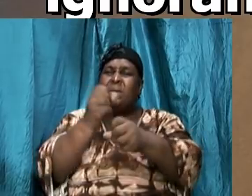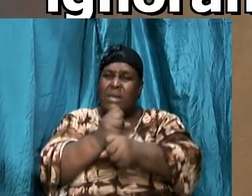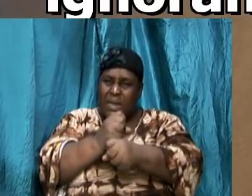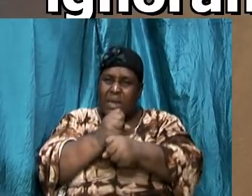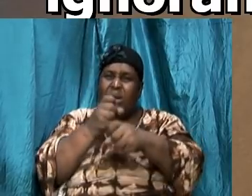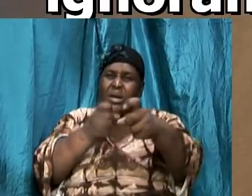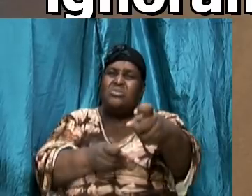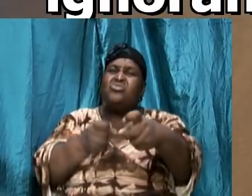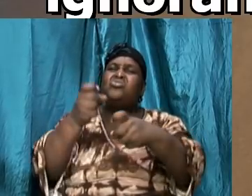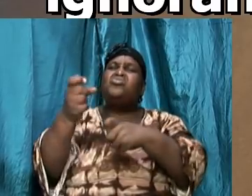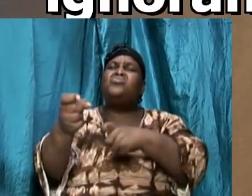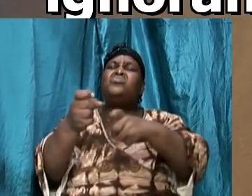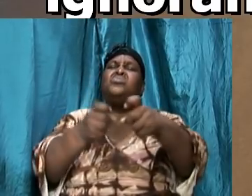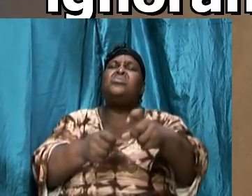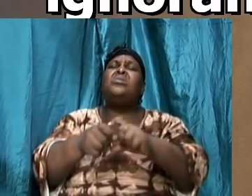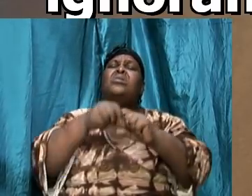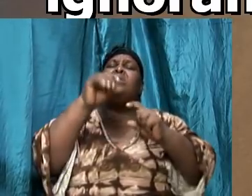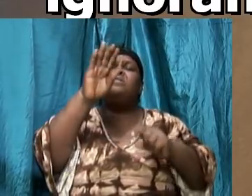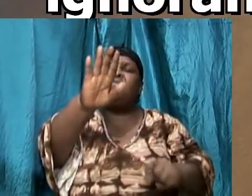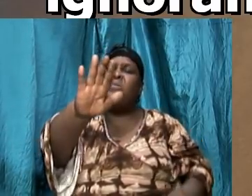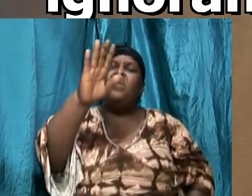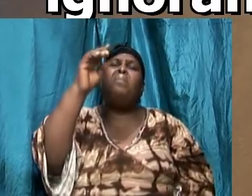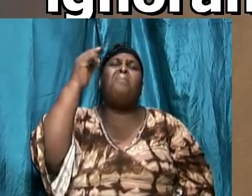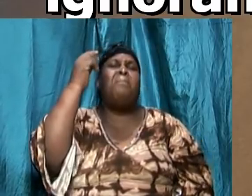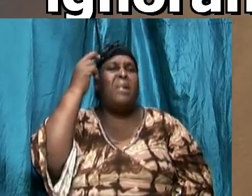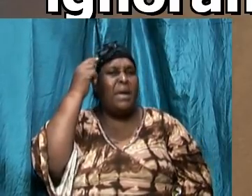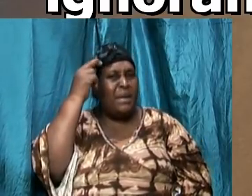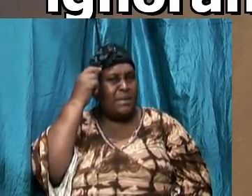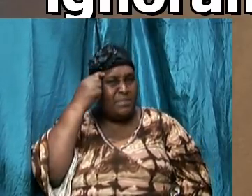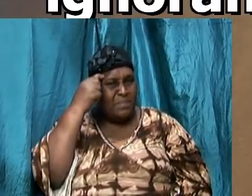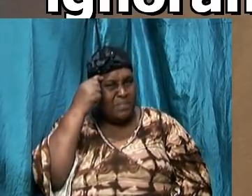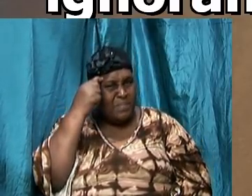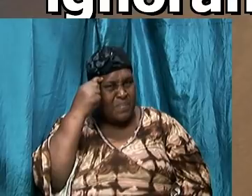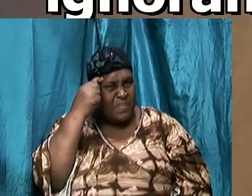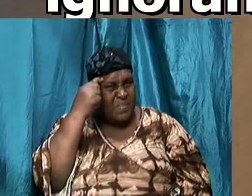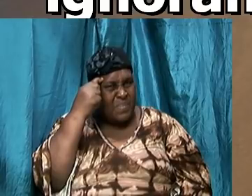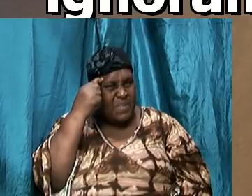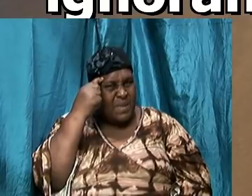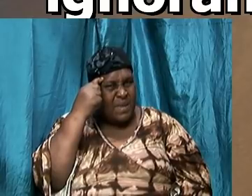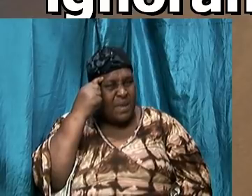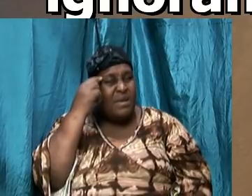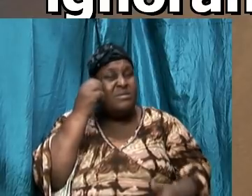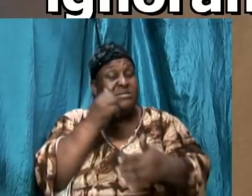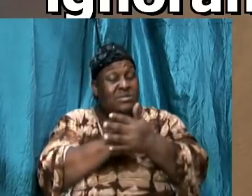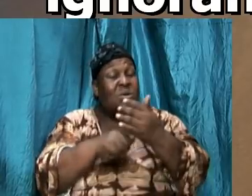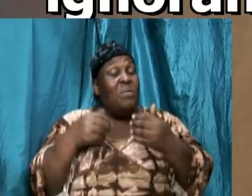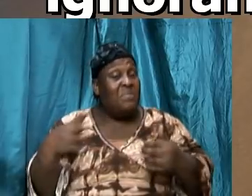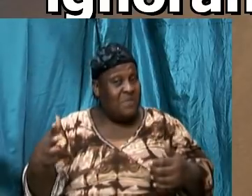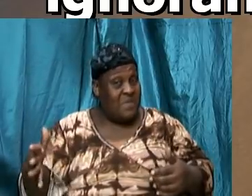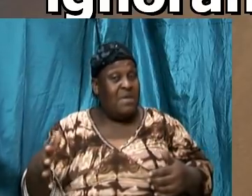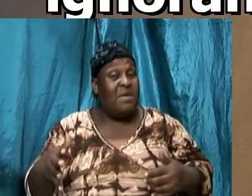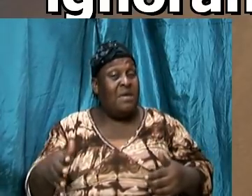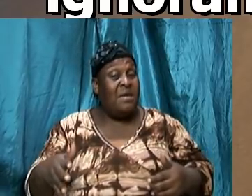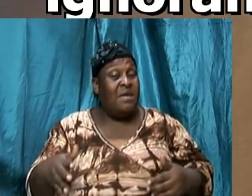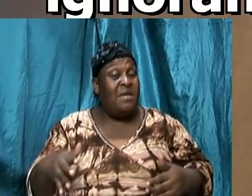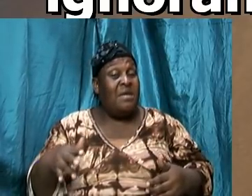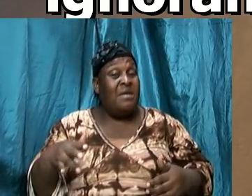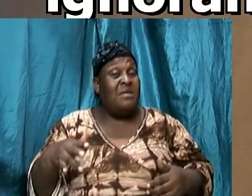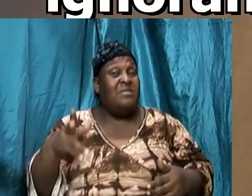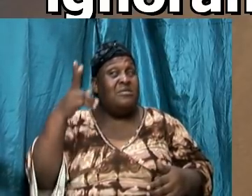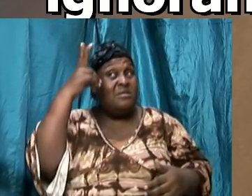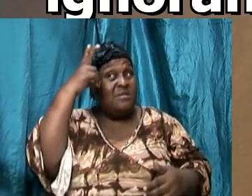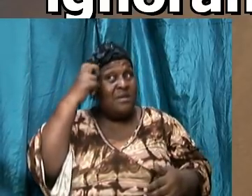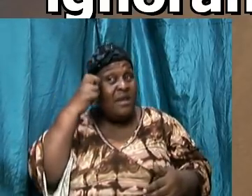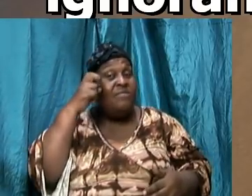because clearly there is something that he knows that you and I might be taking for granted and